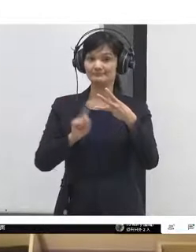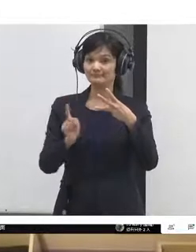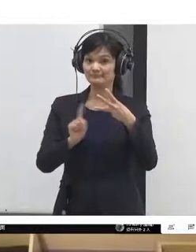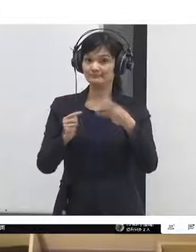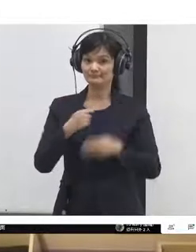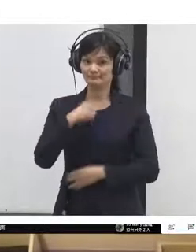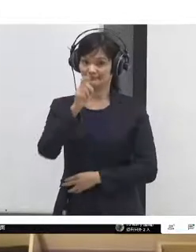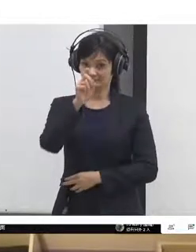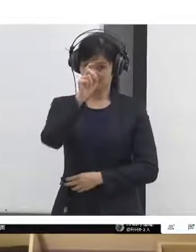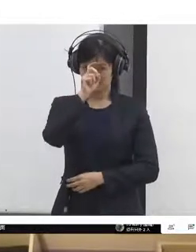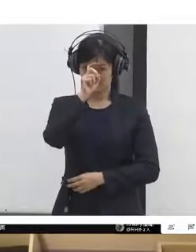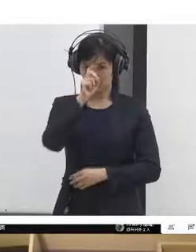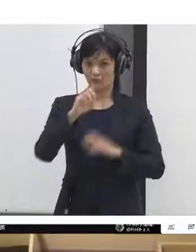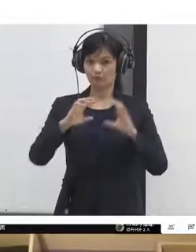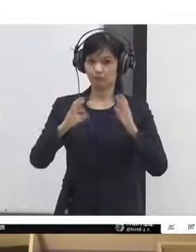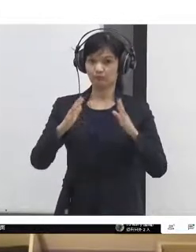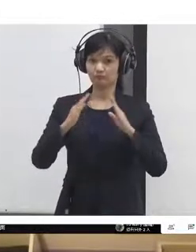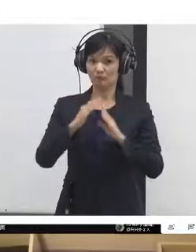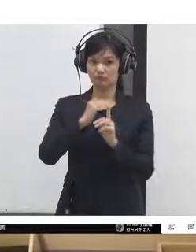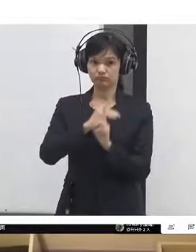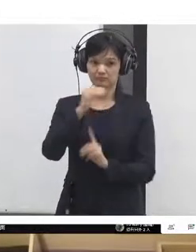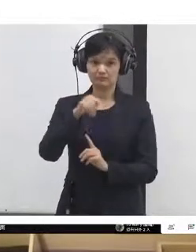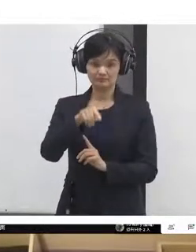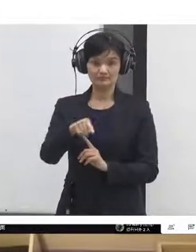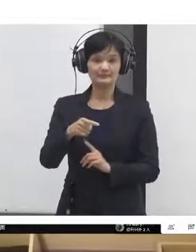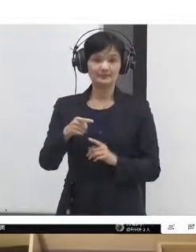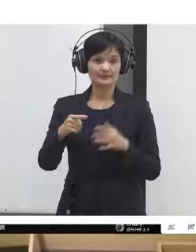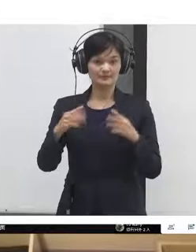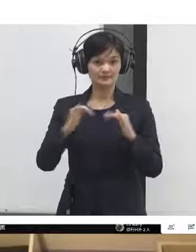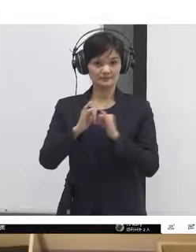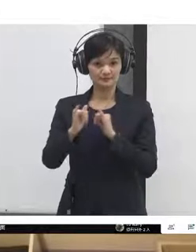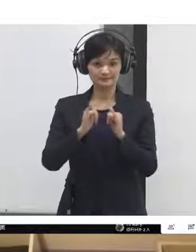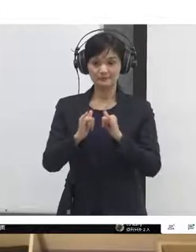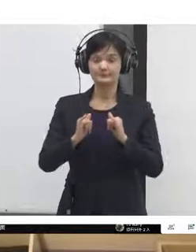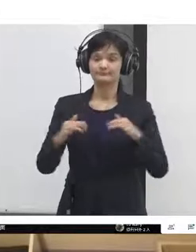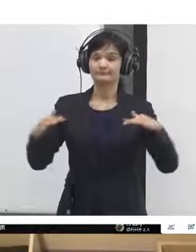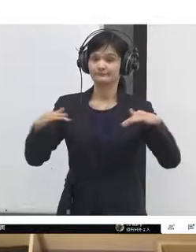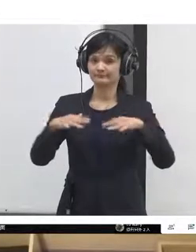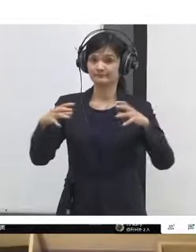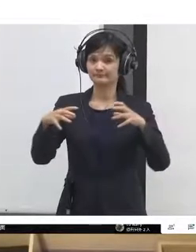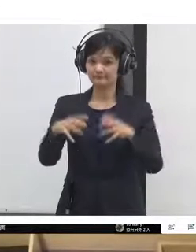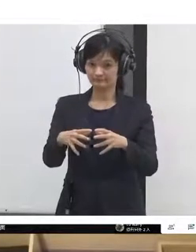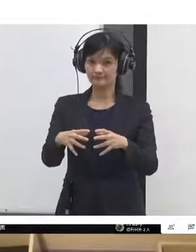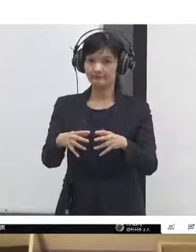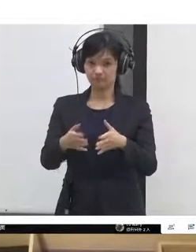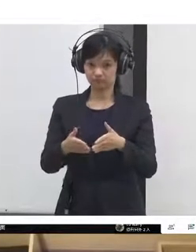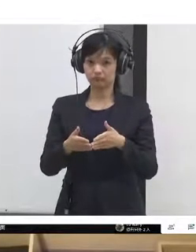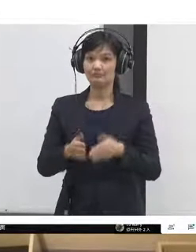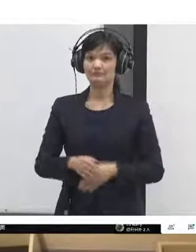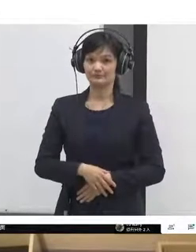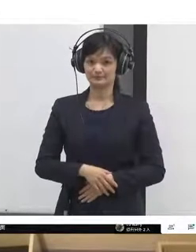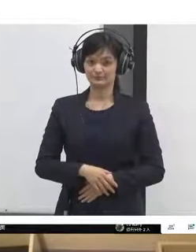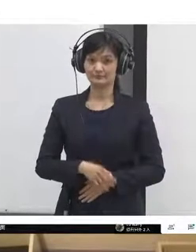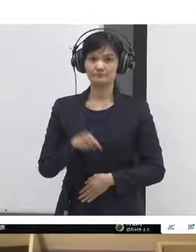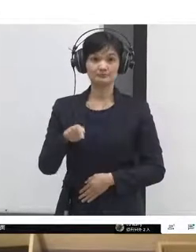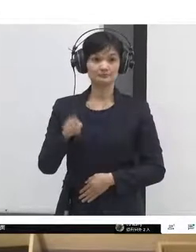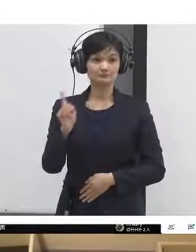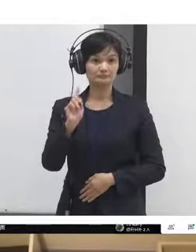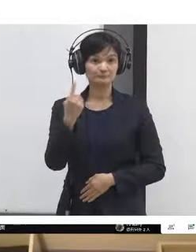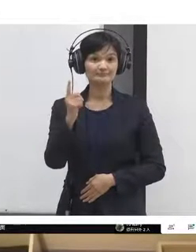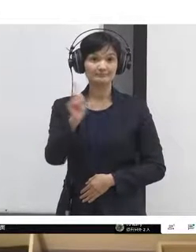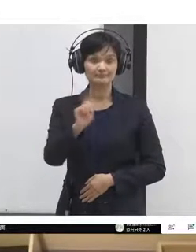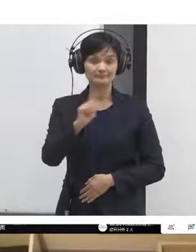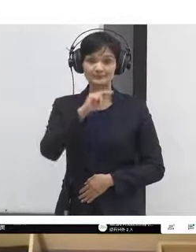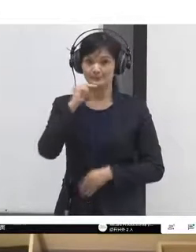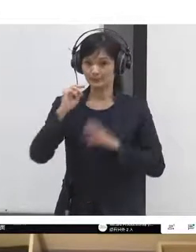There's a climate and ecological emergency bill going through UK Parliament, which can be supported by the existing system.